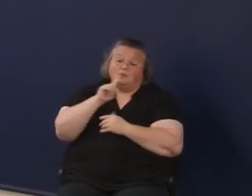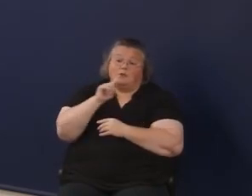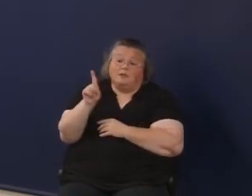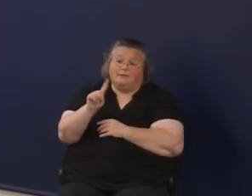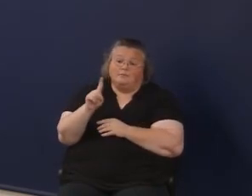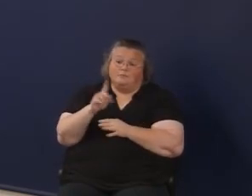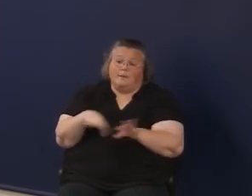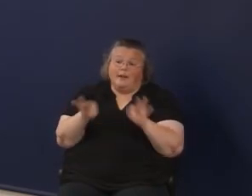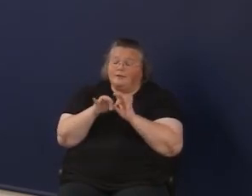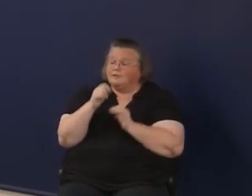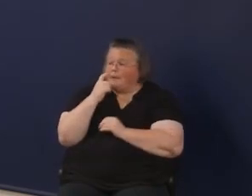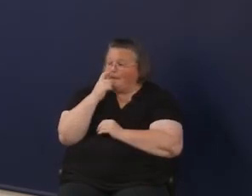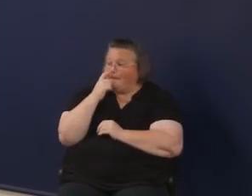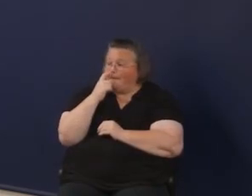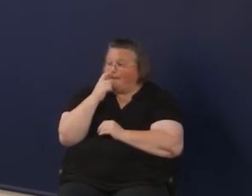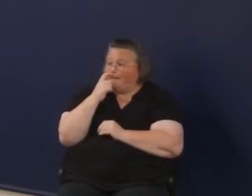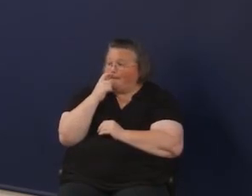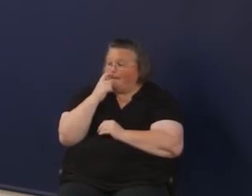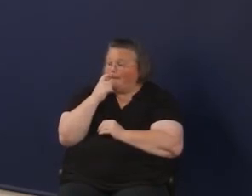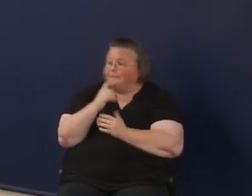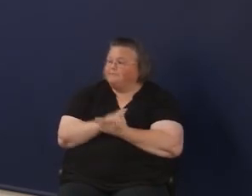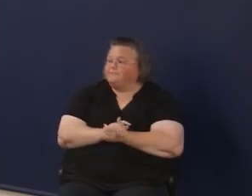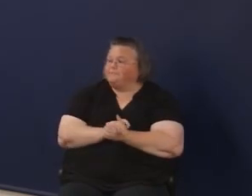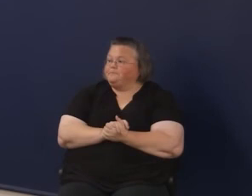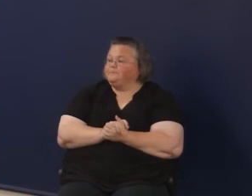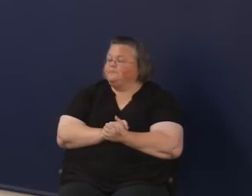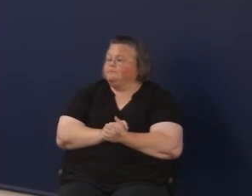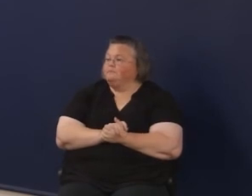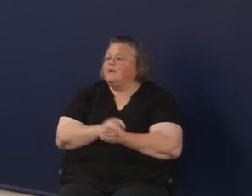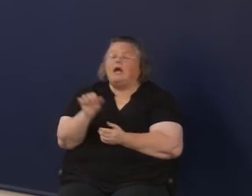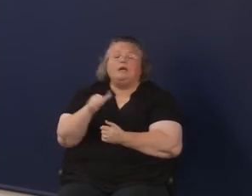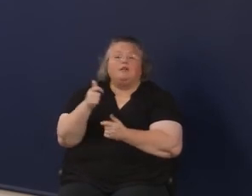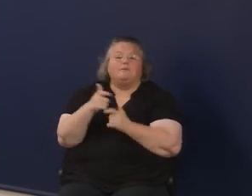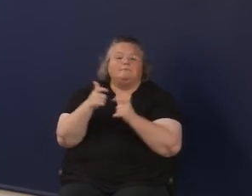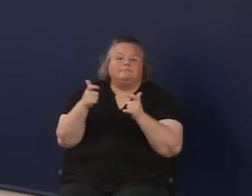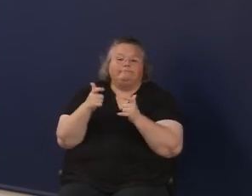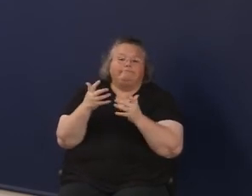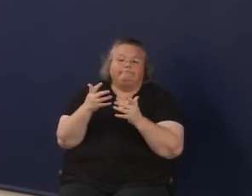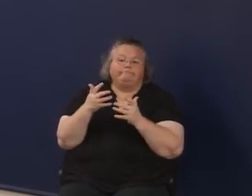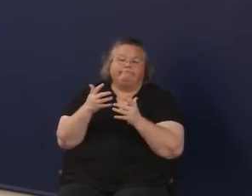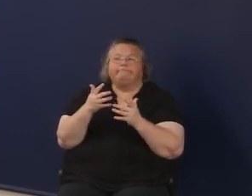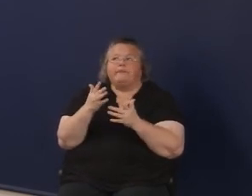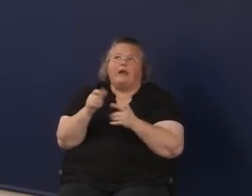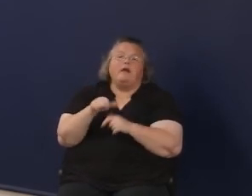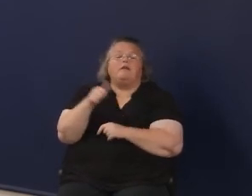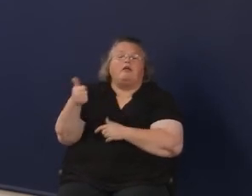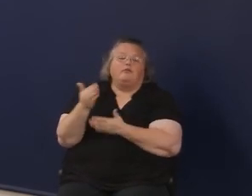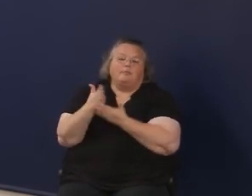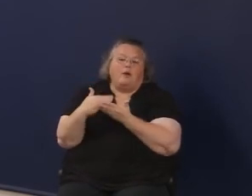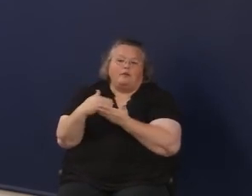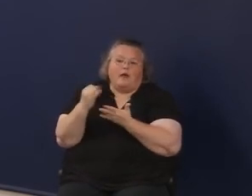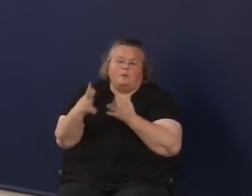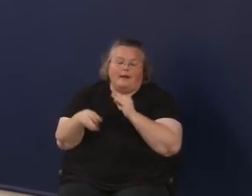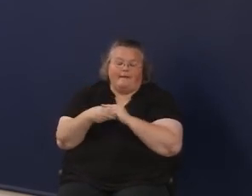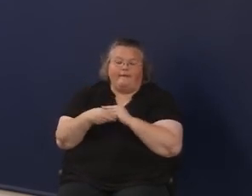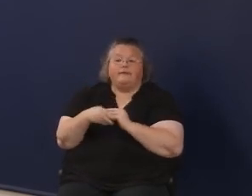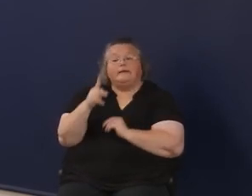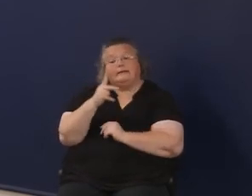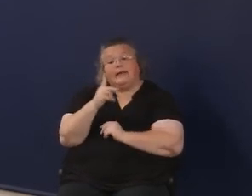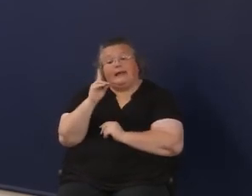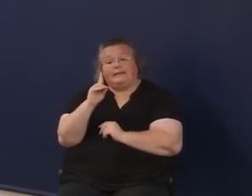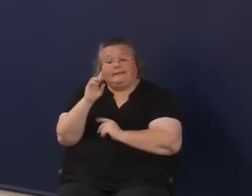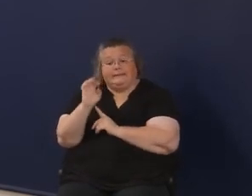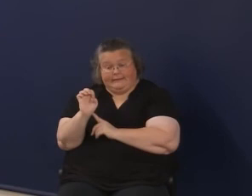One other just quick element that I would add to this mix of supports is that Katie E. We